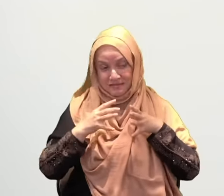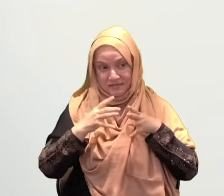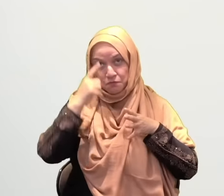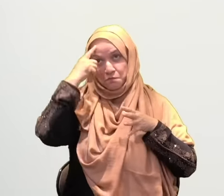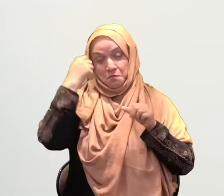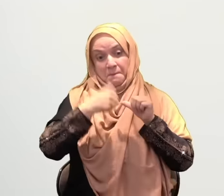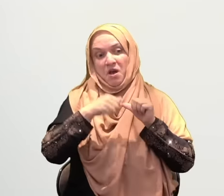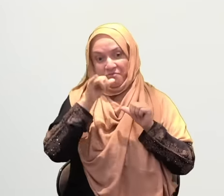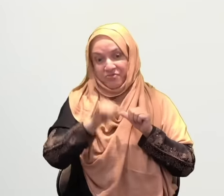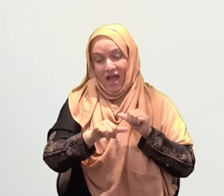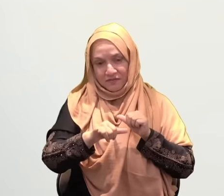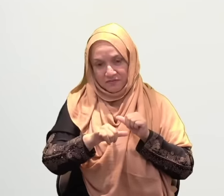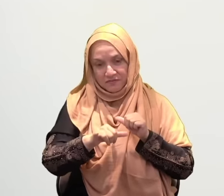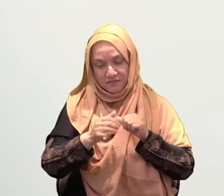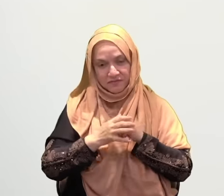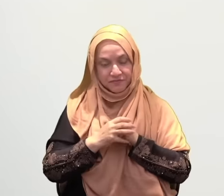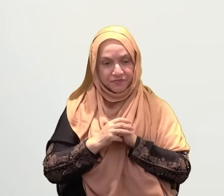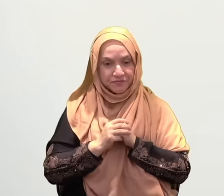keep ni'mah Allahumma